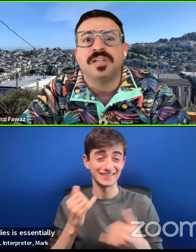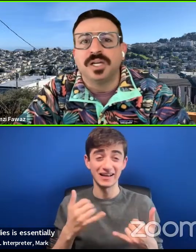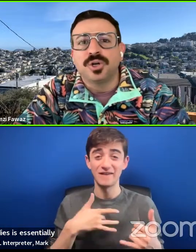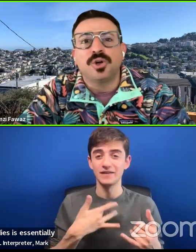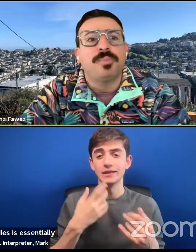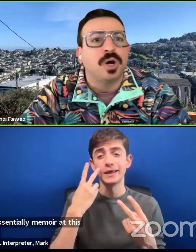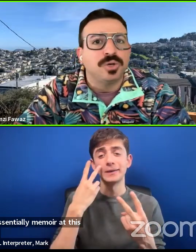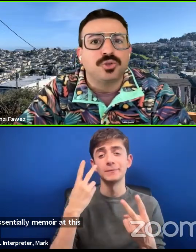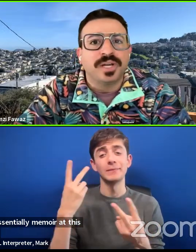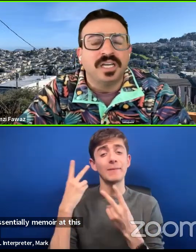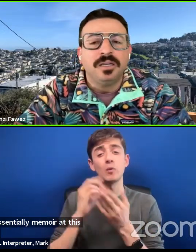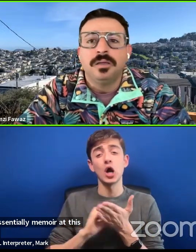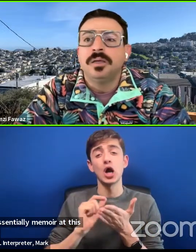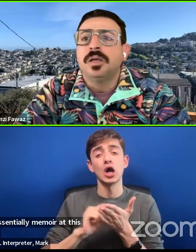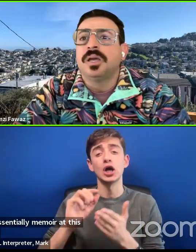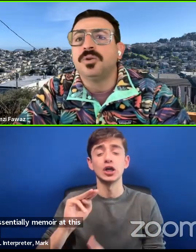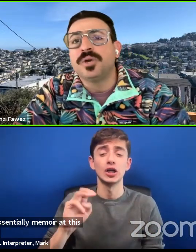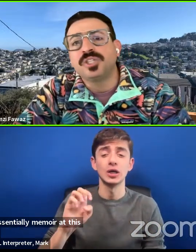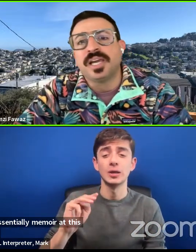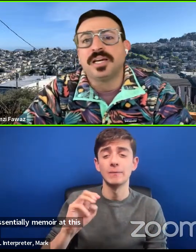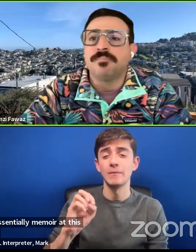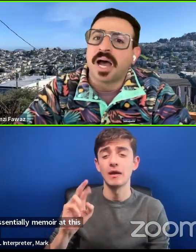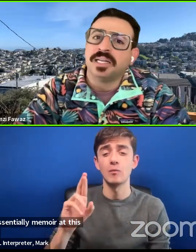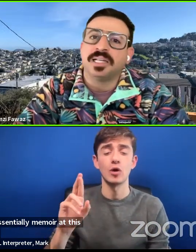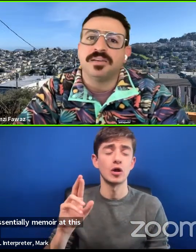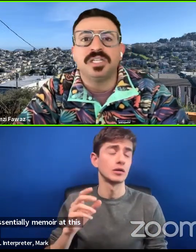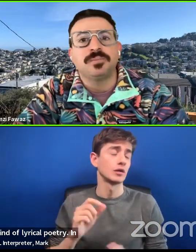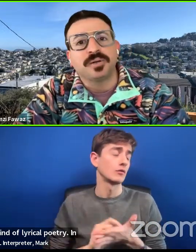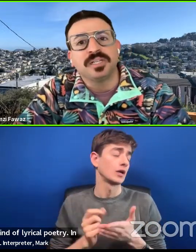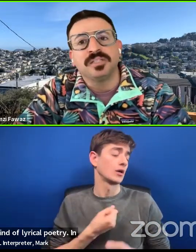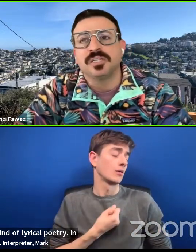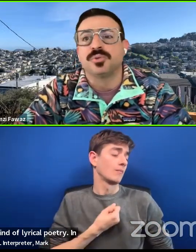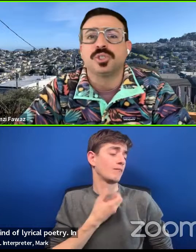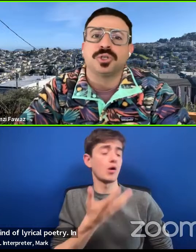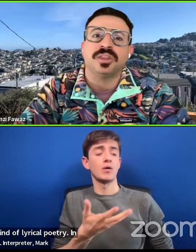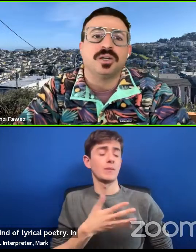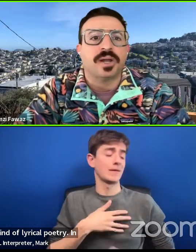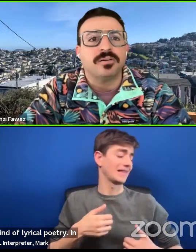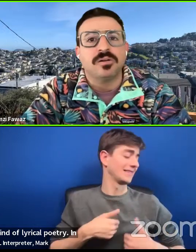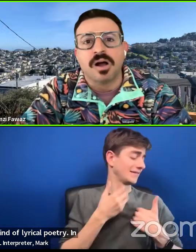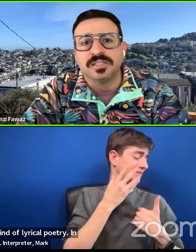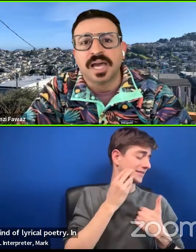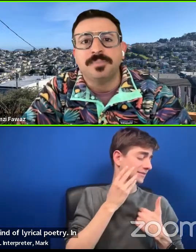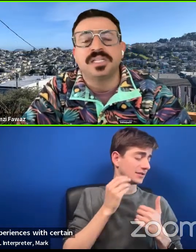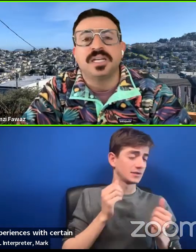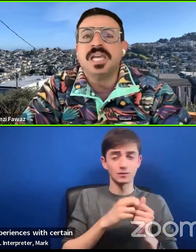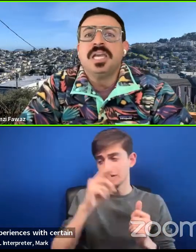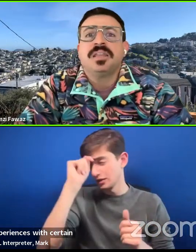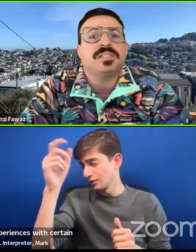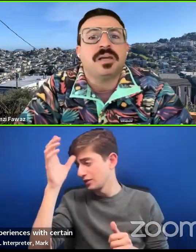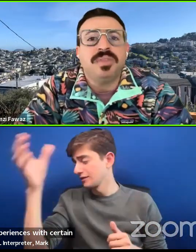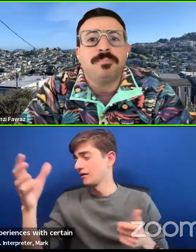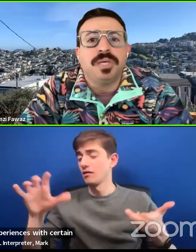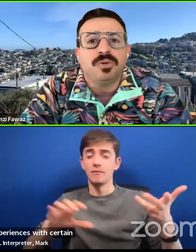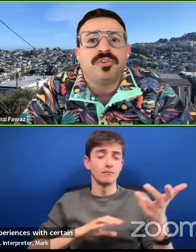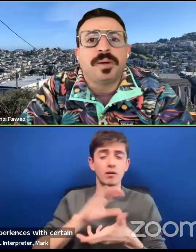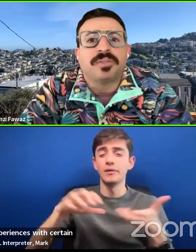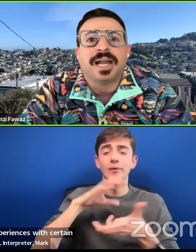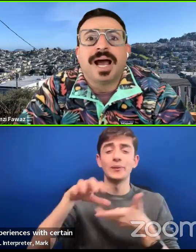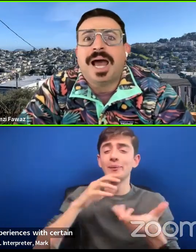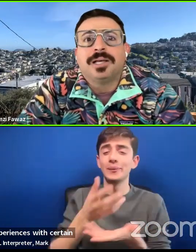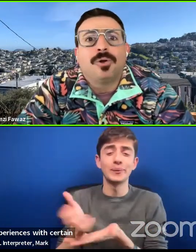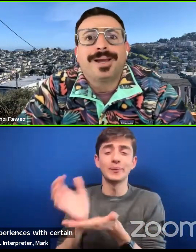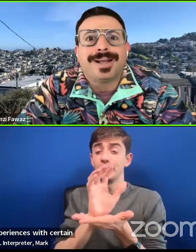a certain kind of lyrical poetry in which they combine lived experiences with certain theoretical concepts, and there's something